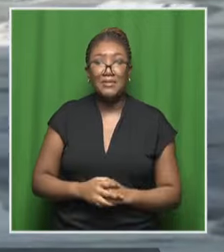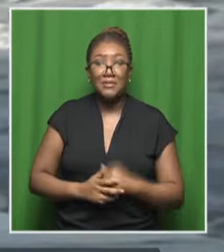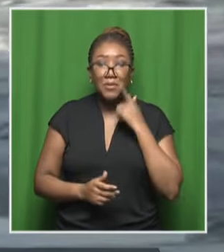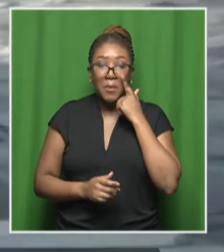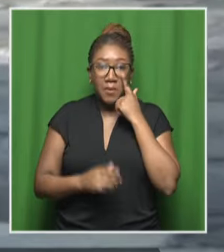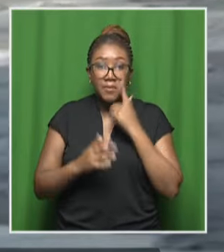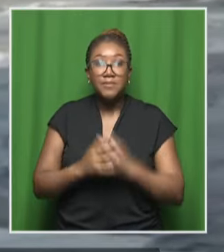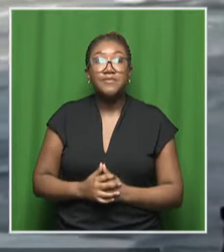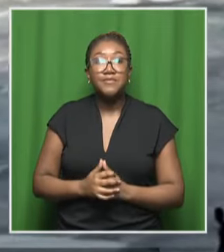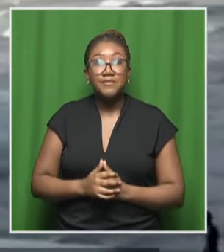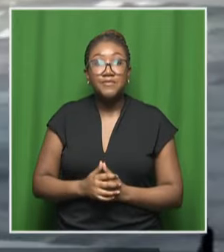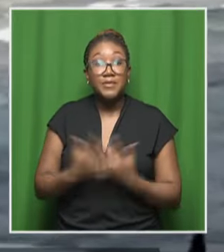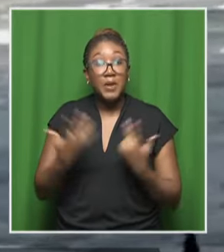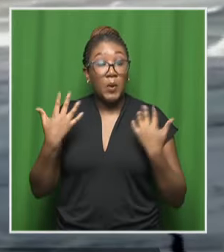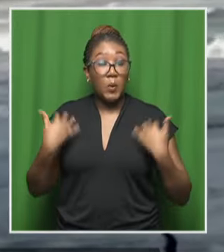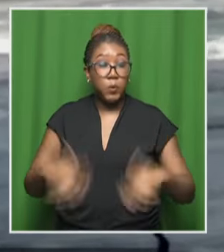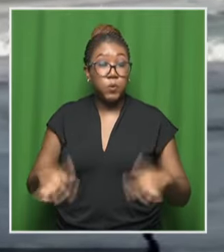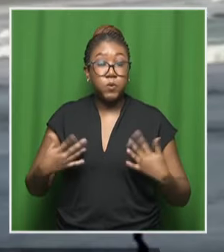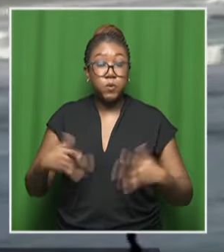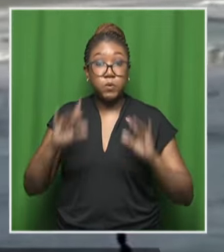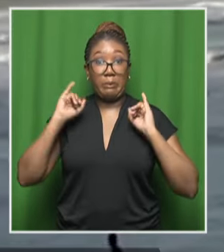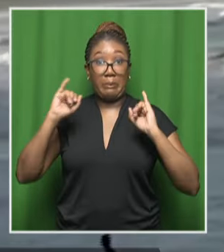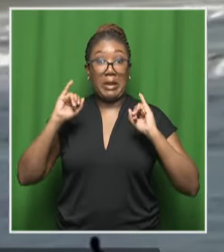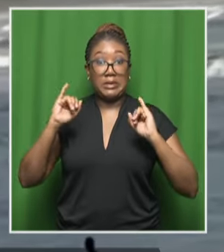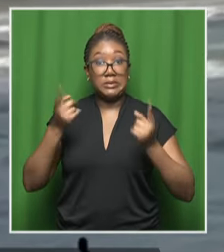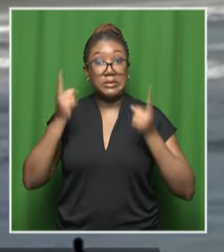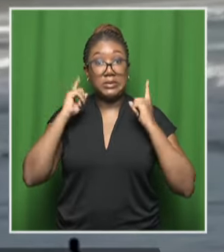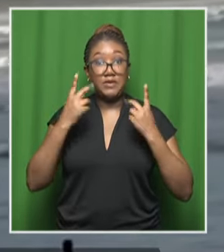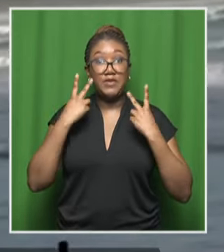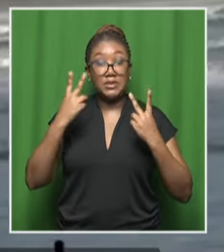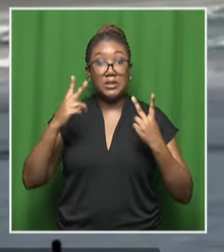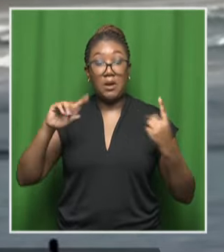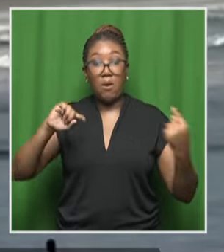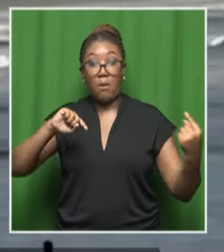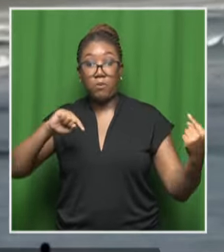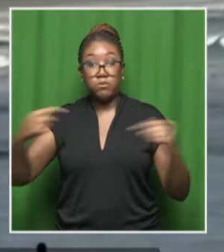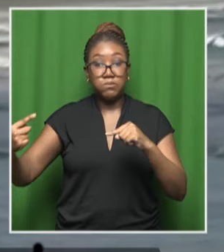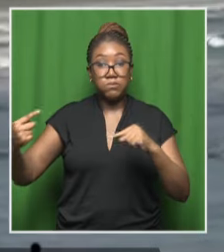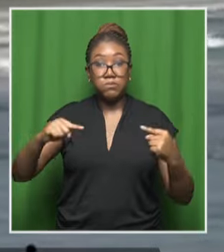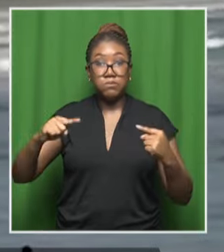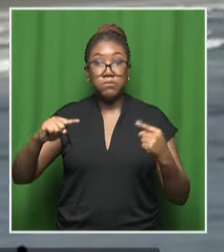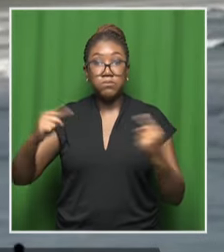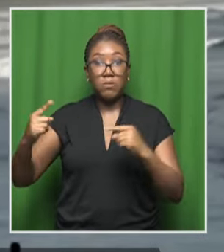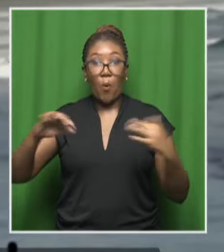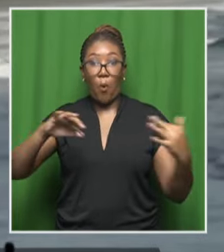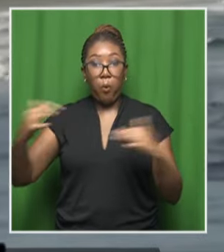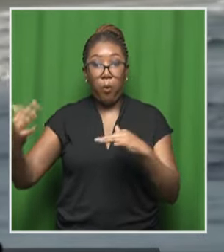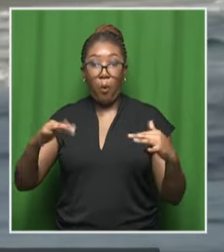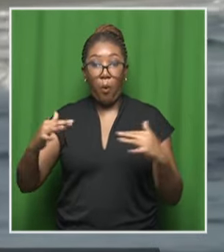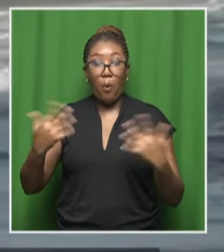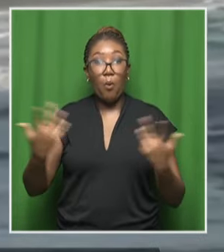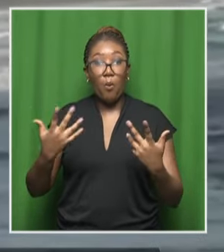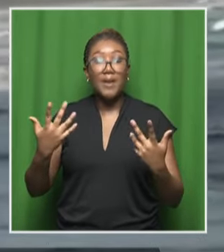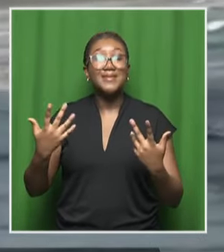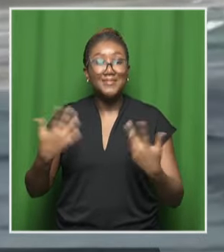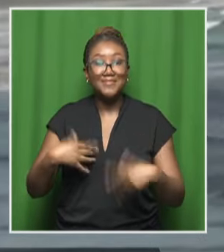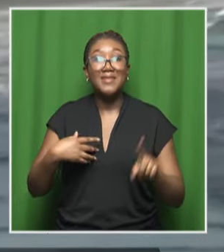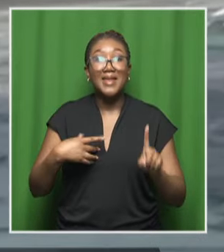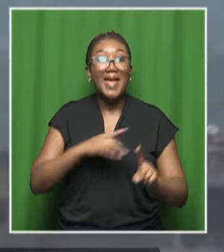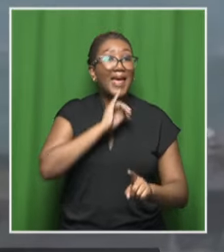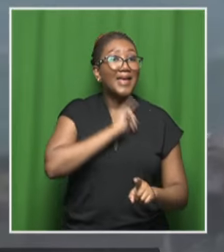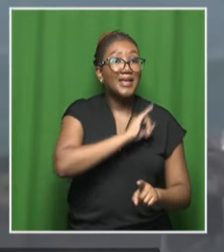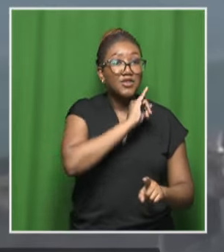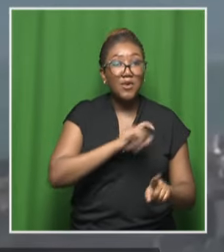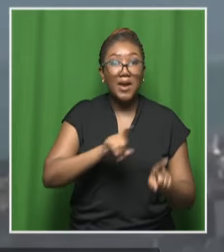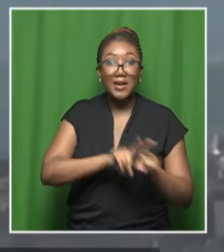It's a precarious situation as the conflict is escalating in the Middle East. Israel and Hezbollah are